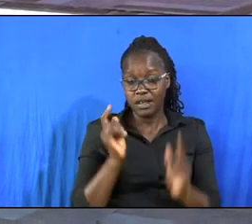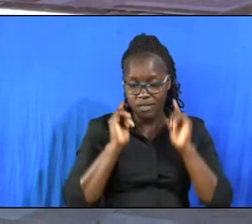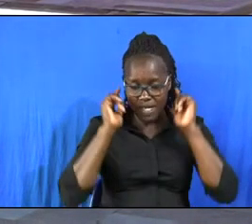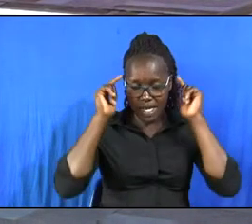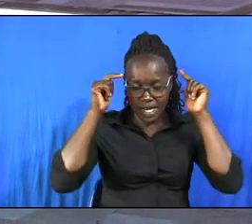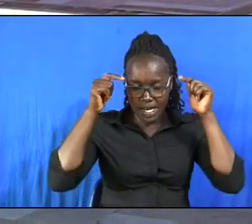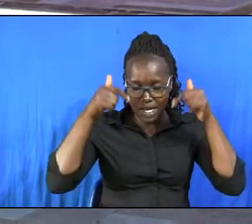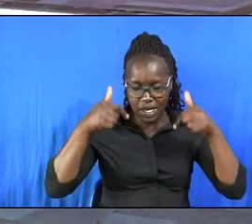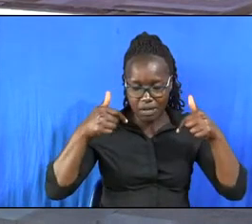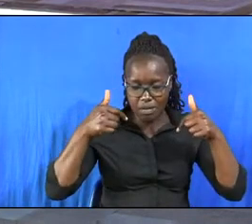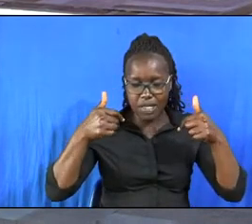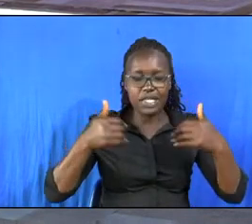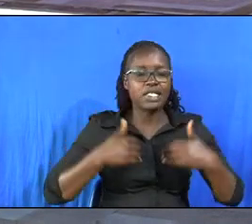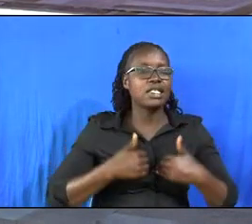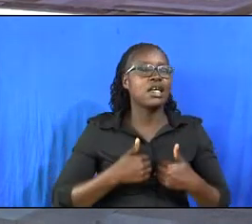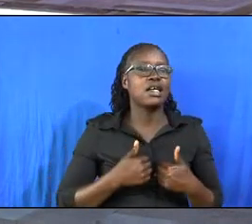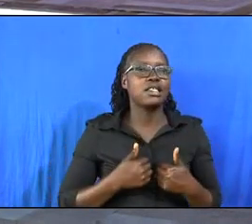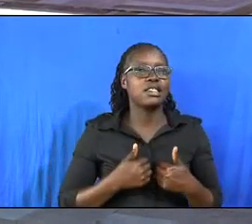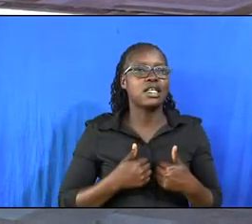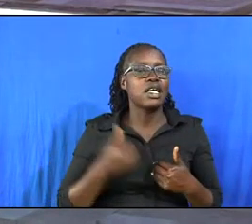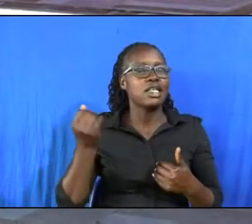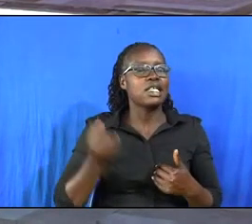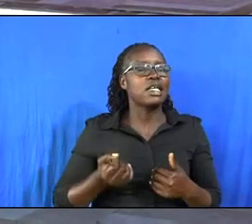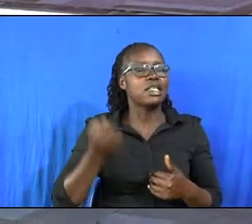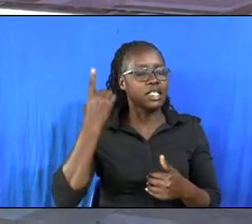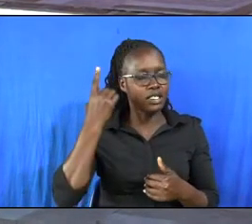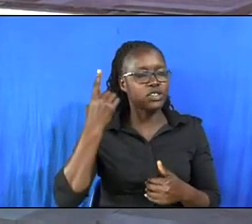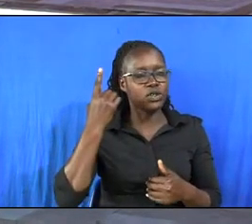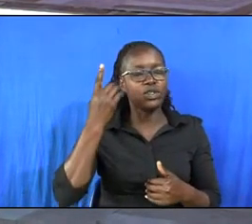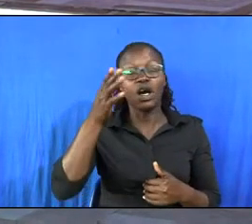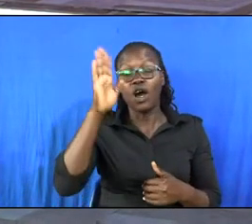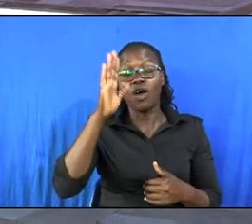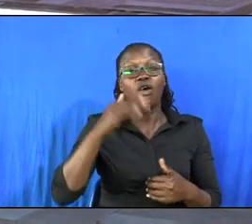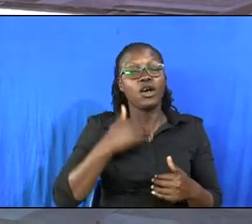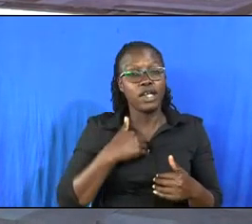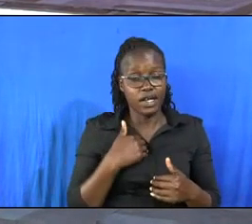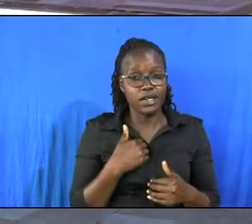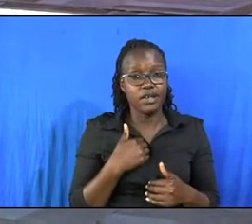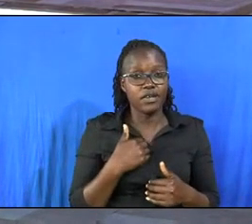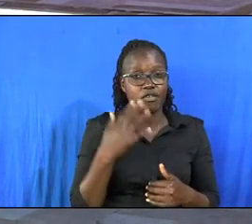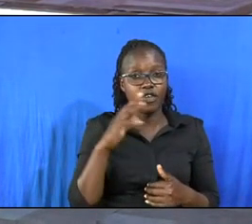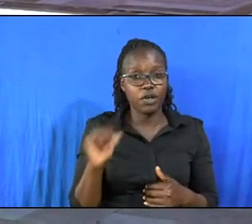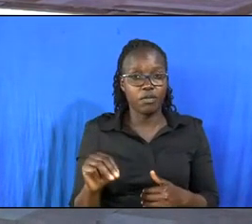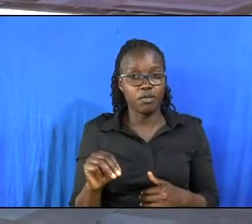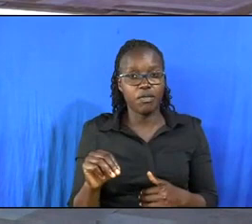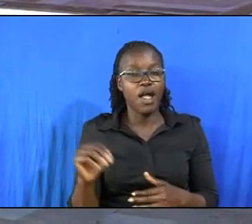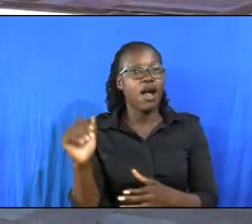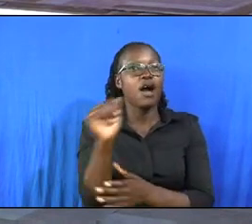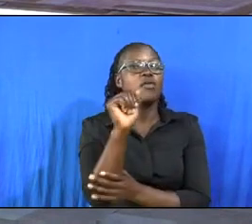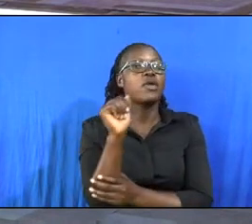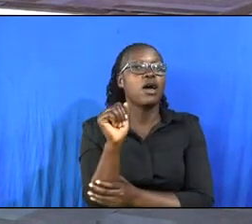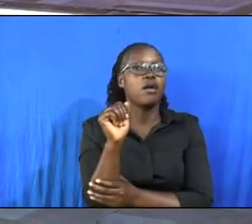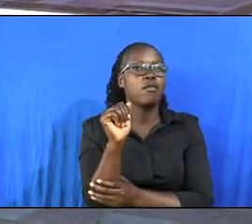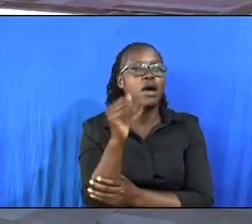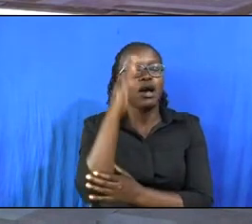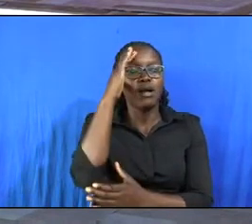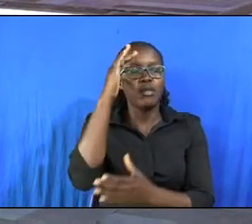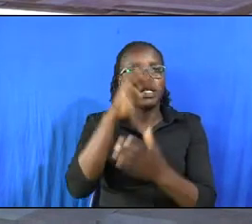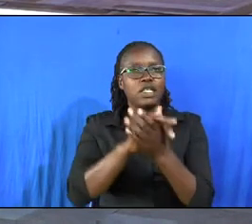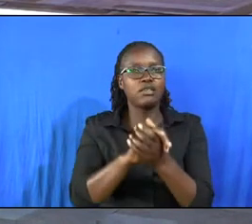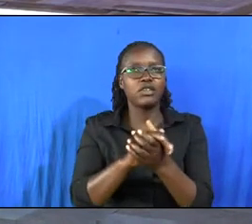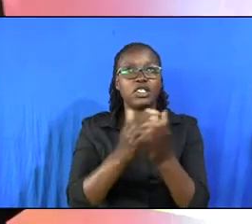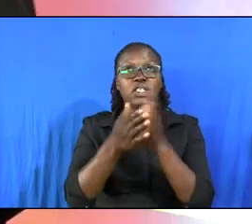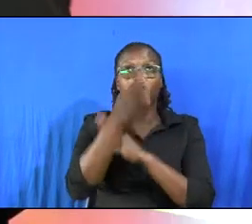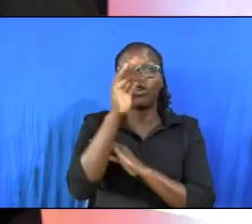the love that he had understood god had for him abraham had believed in